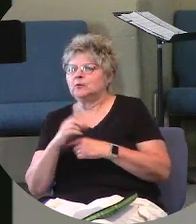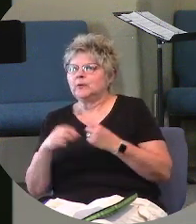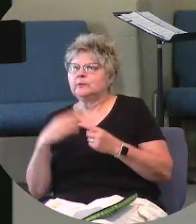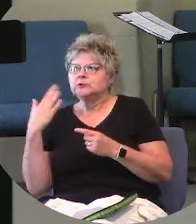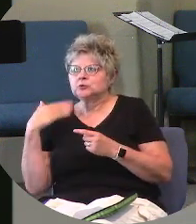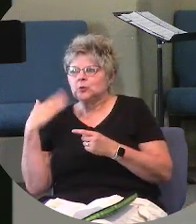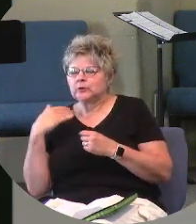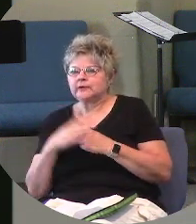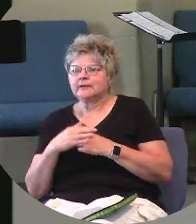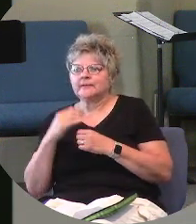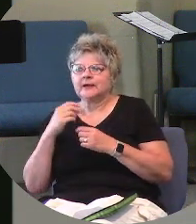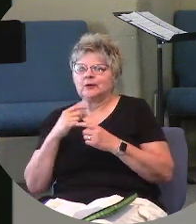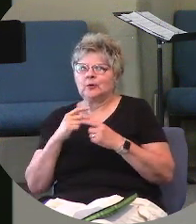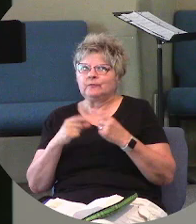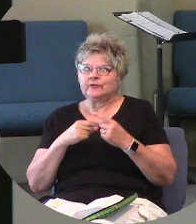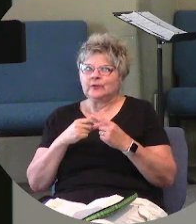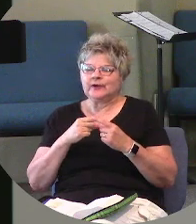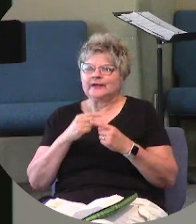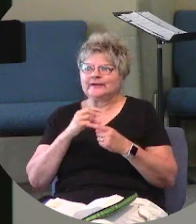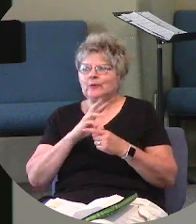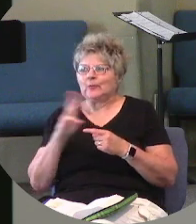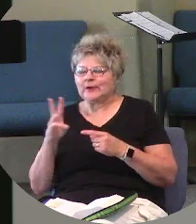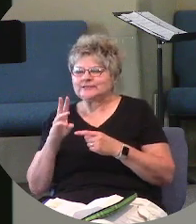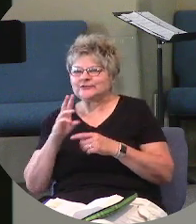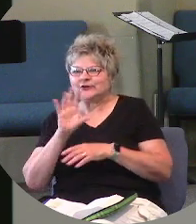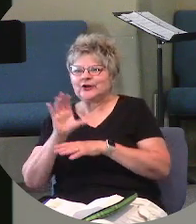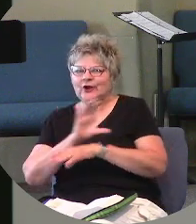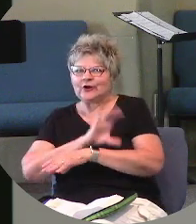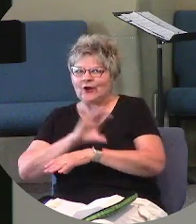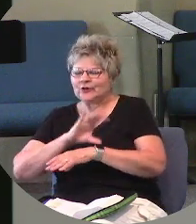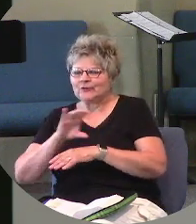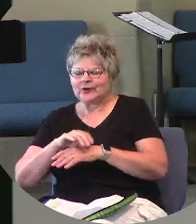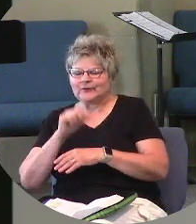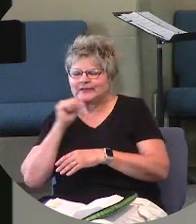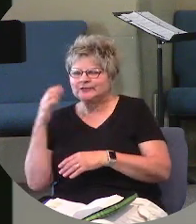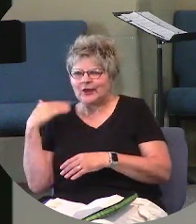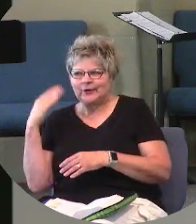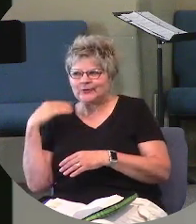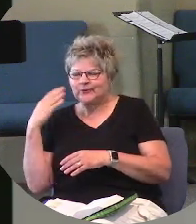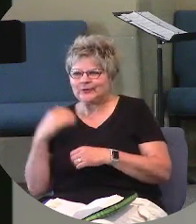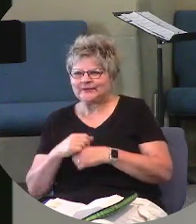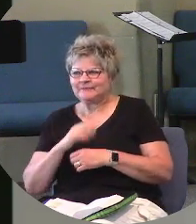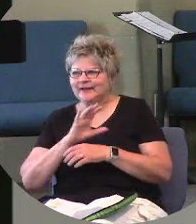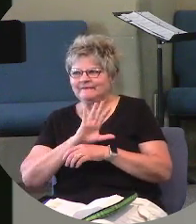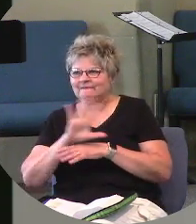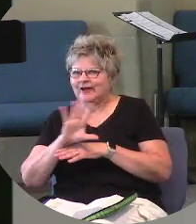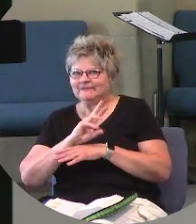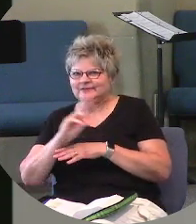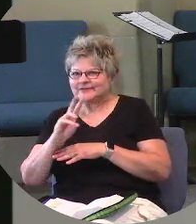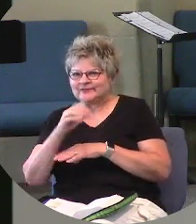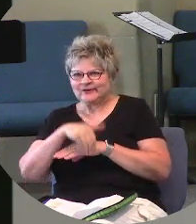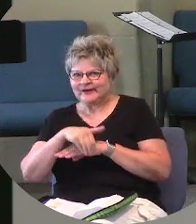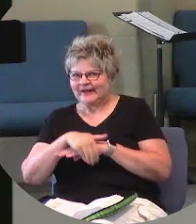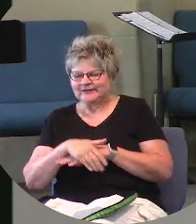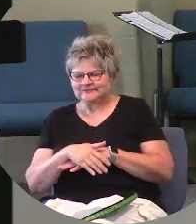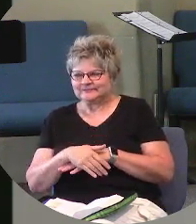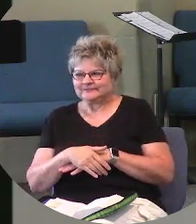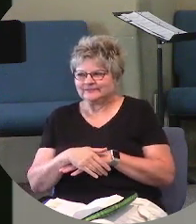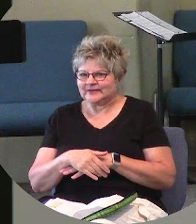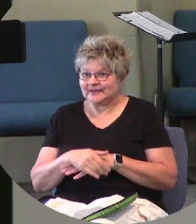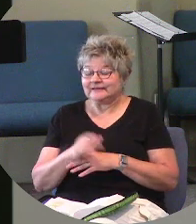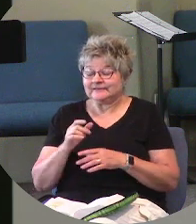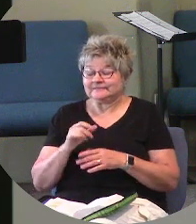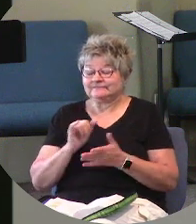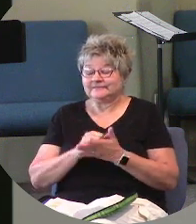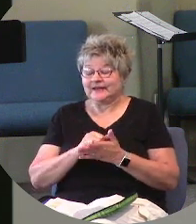But if you live in western Colorado, it's not cooling down much by five or six o'clock. And they're hotter than we